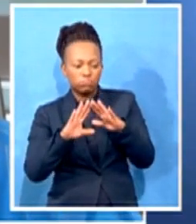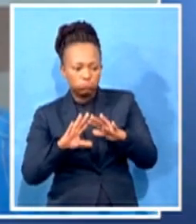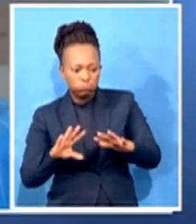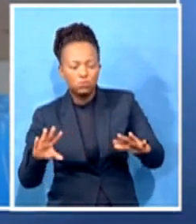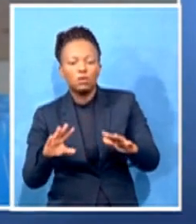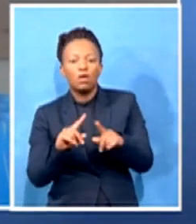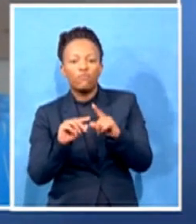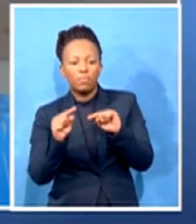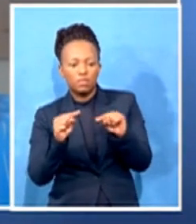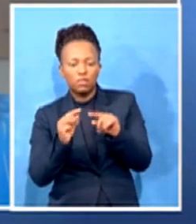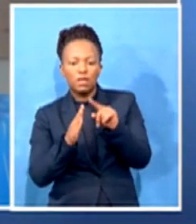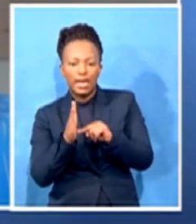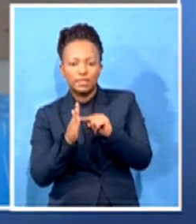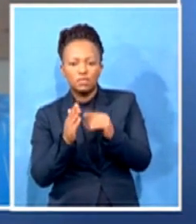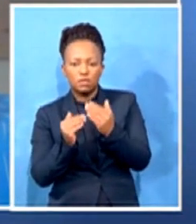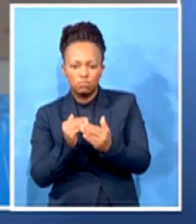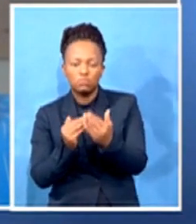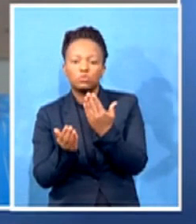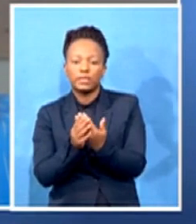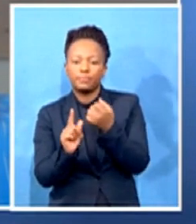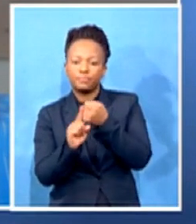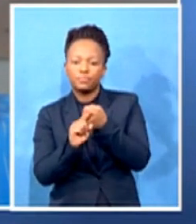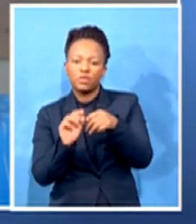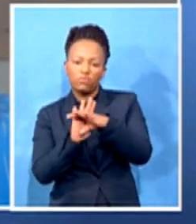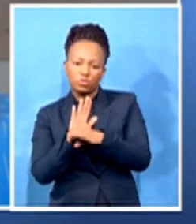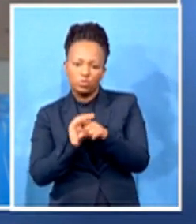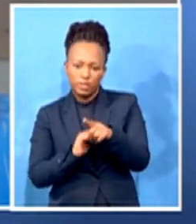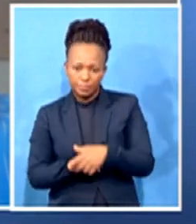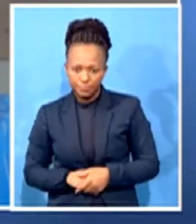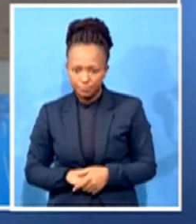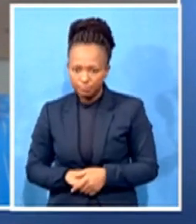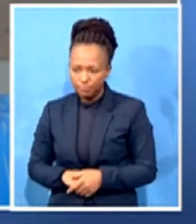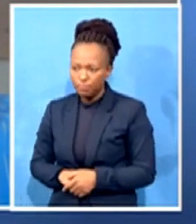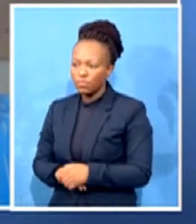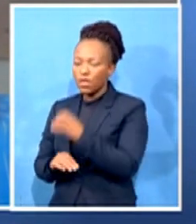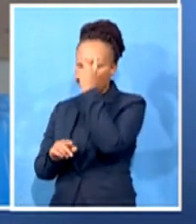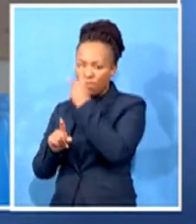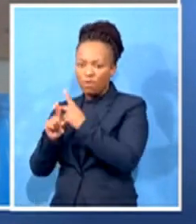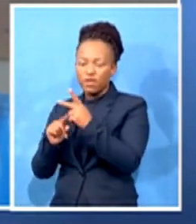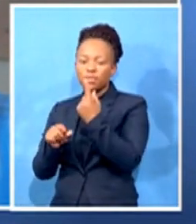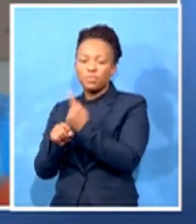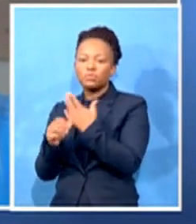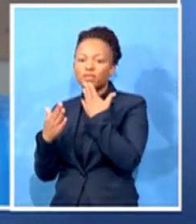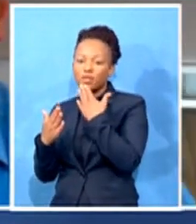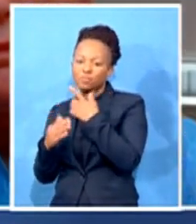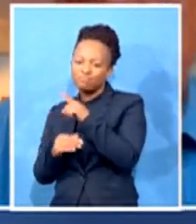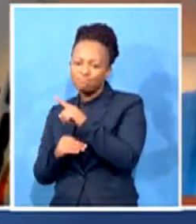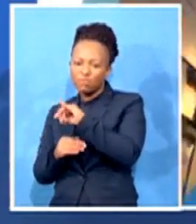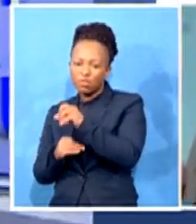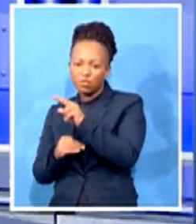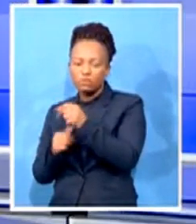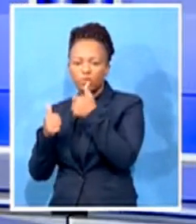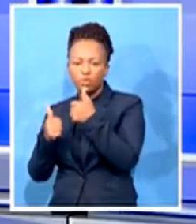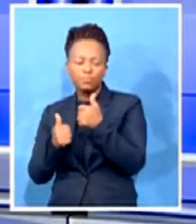Professor, always interesting getting your take on these matters. John Stremlach, be well. Thank you very much. All right. That was